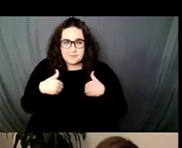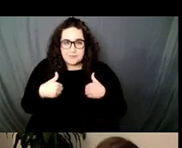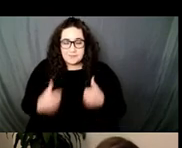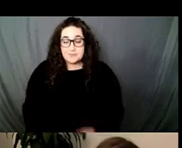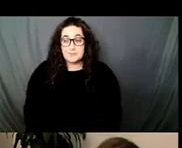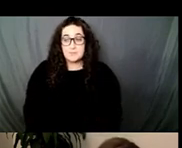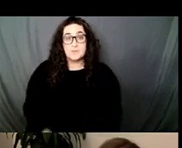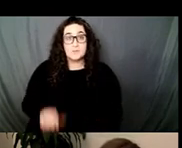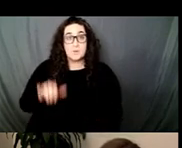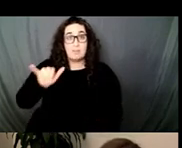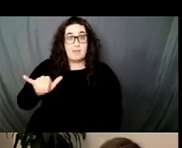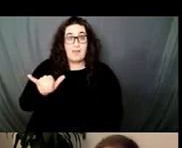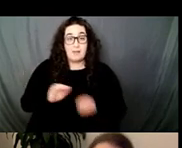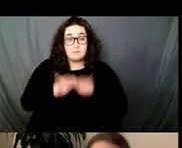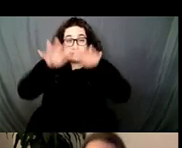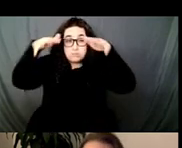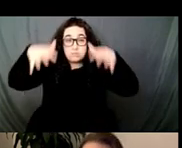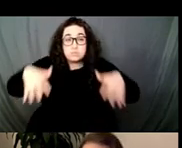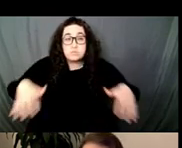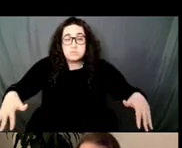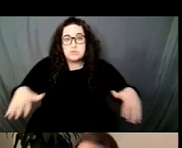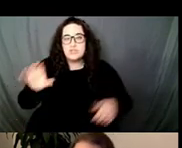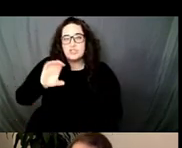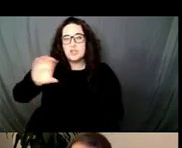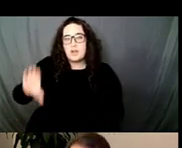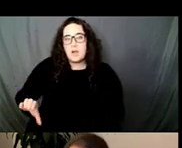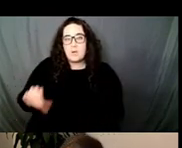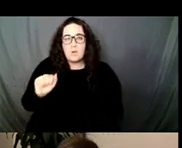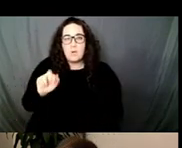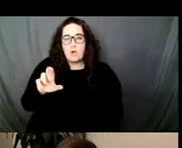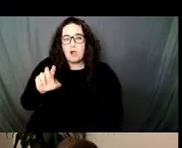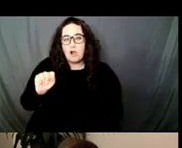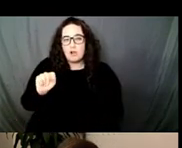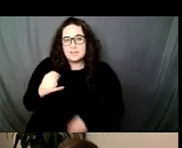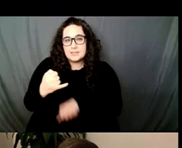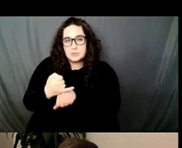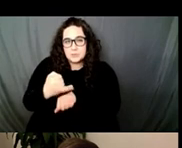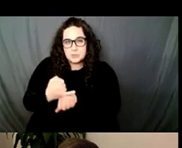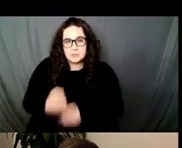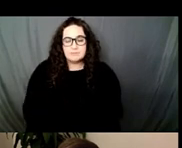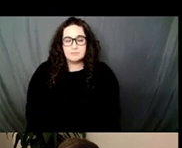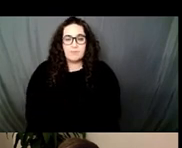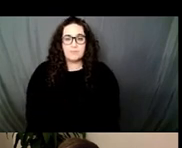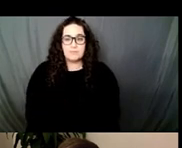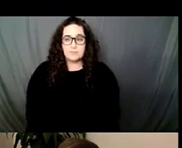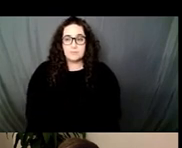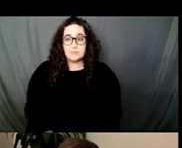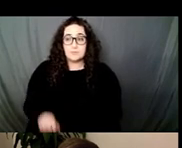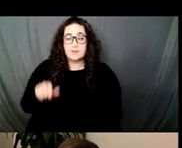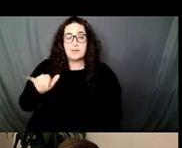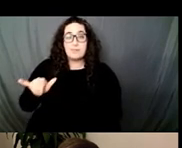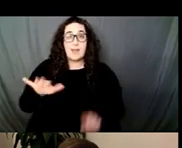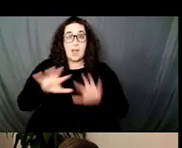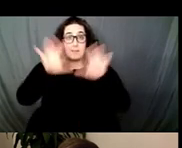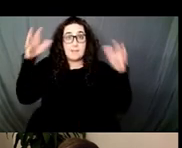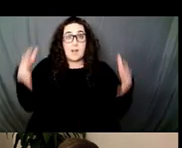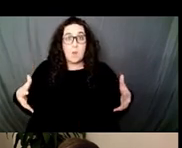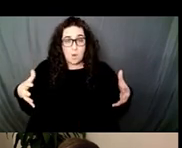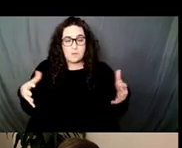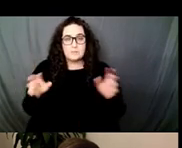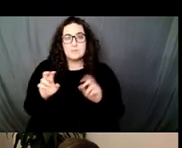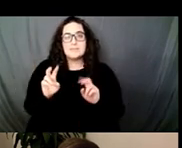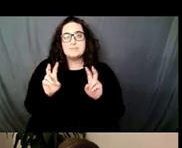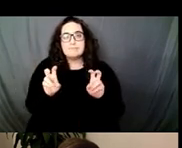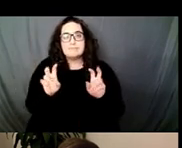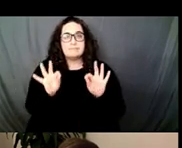Chicago Art Institute. And I believe that this piece is the ideal body weight or begins with the ideal body weight of Gonzalez Torres and his